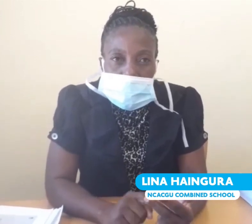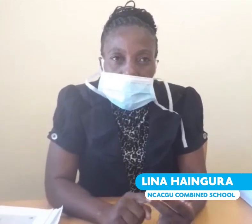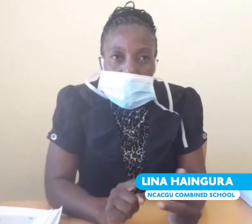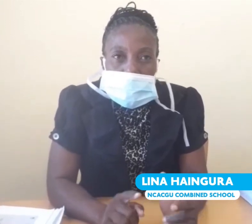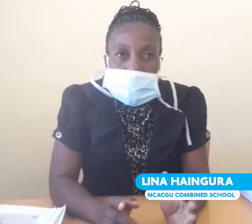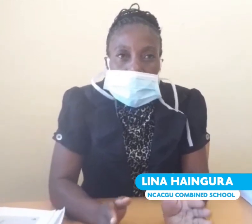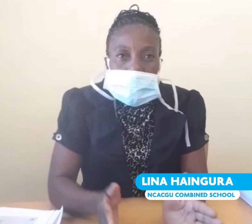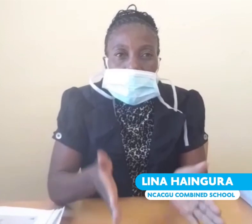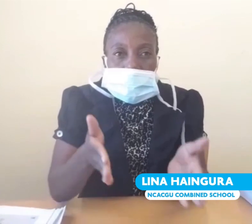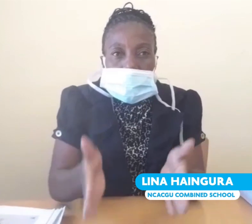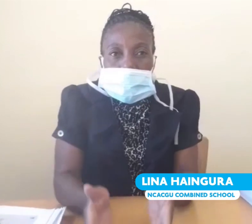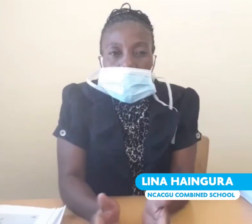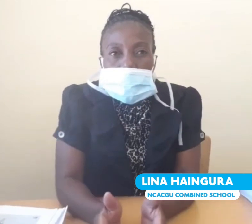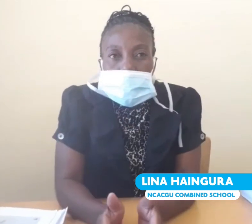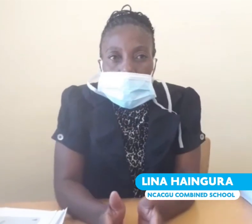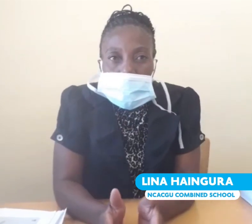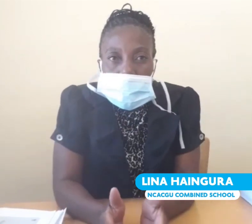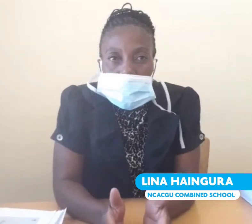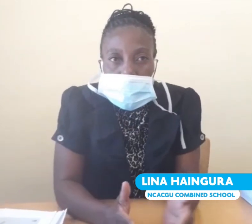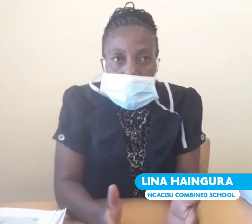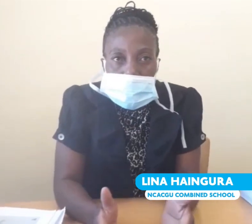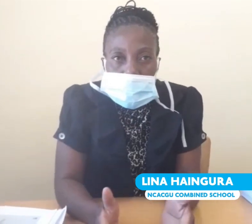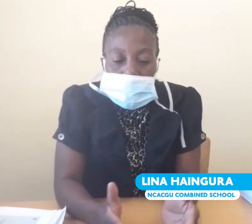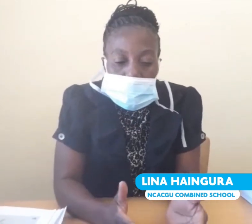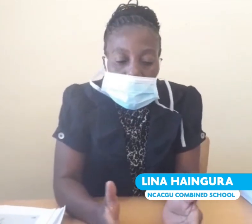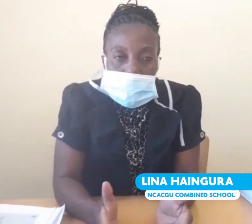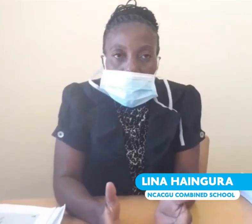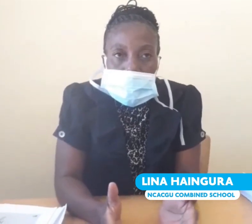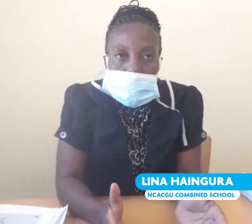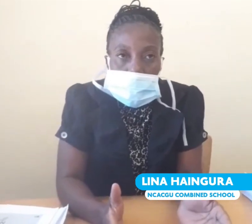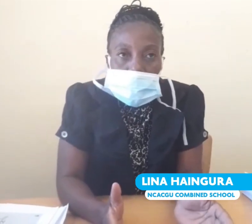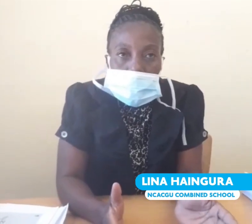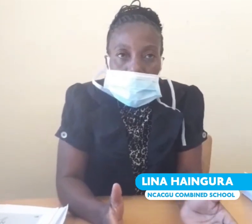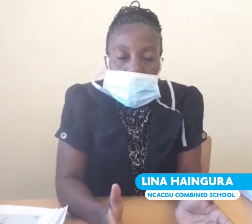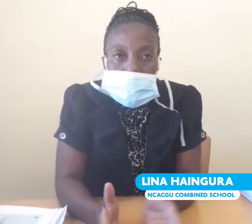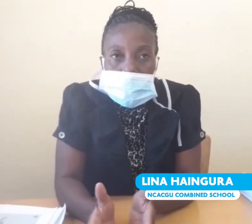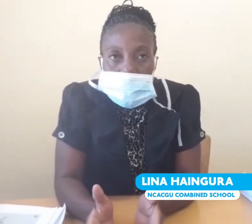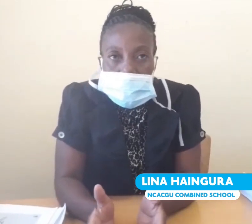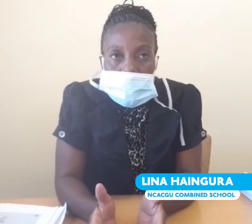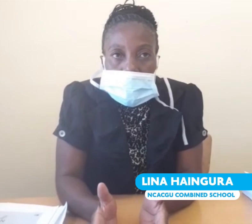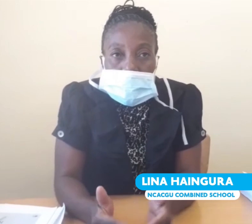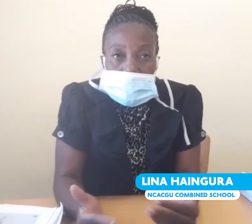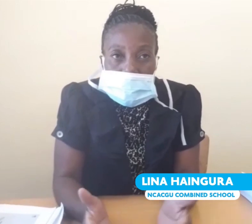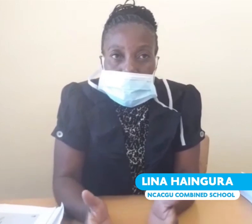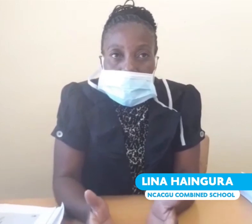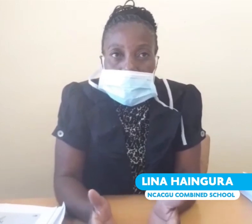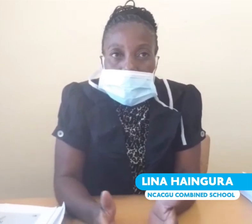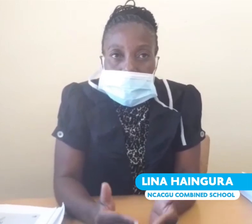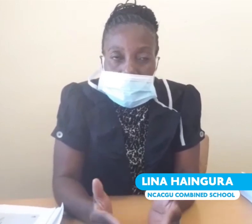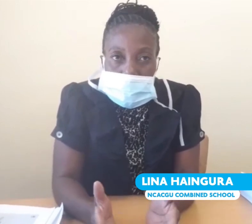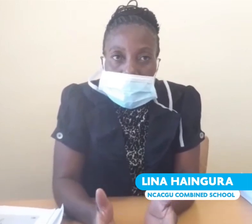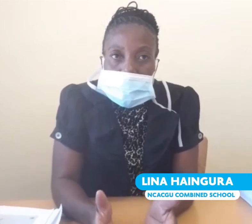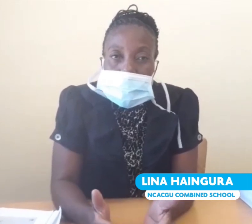we need books in the language because now at junior primary we taught our kids from 3 to grade 3 in their local